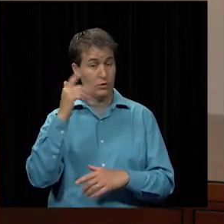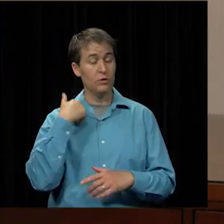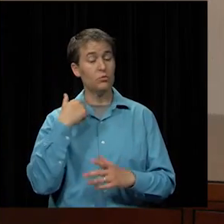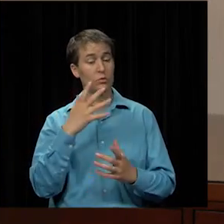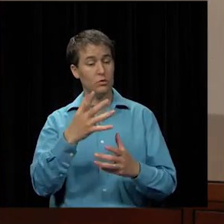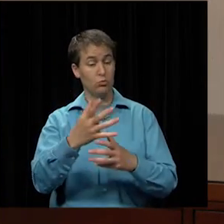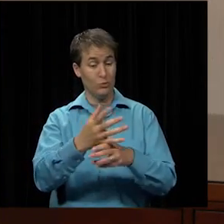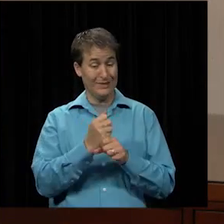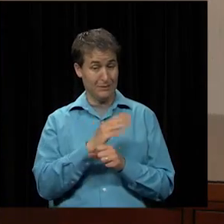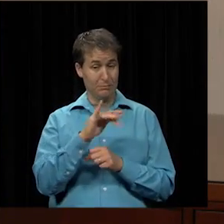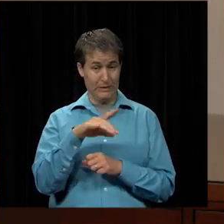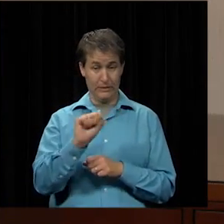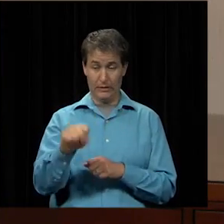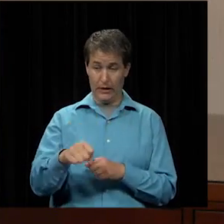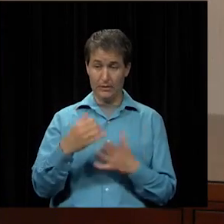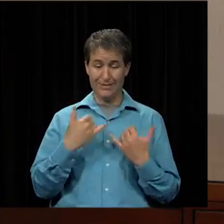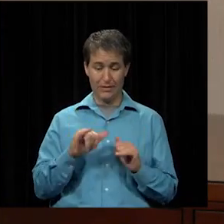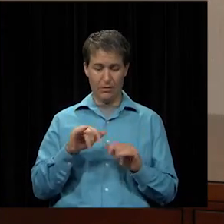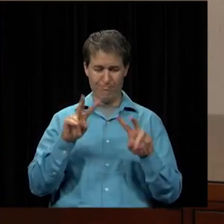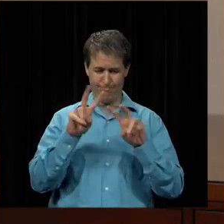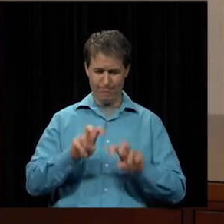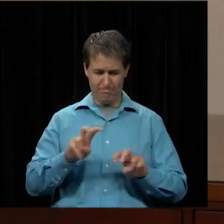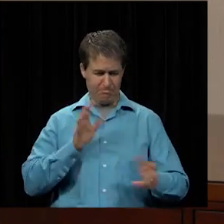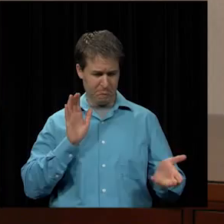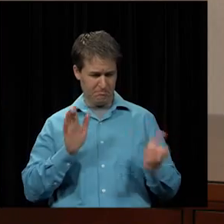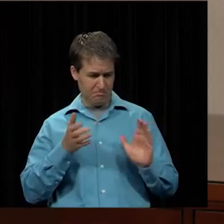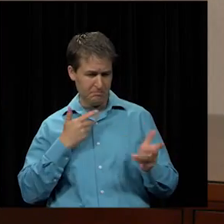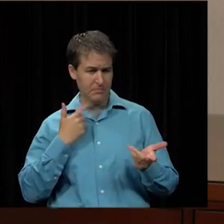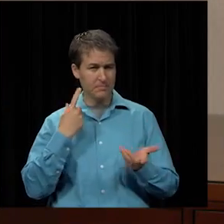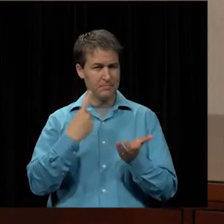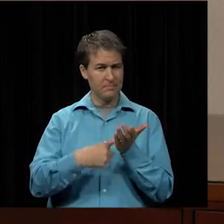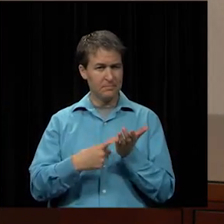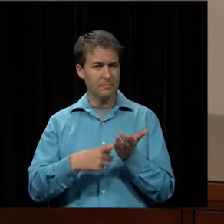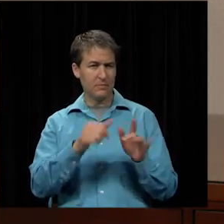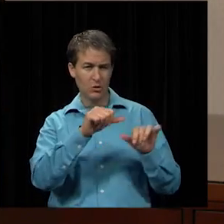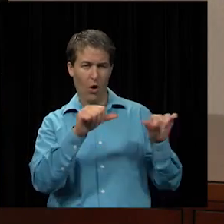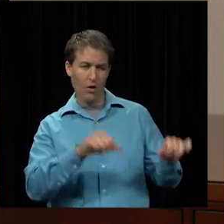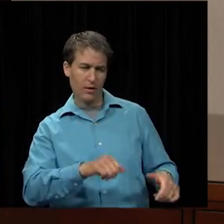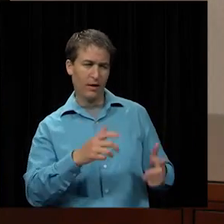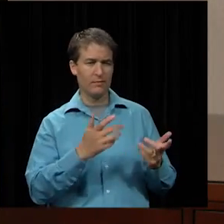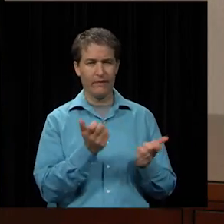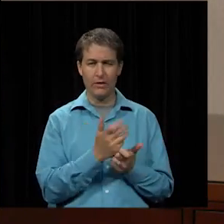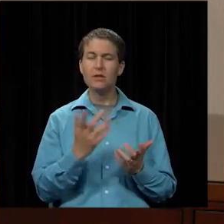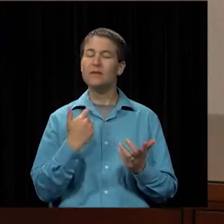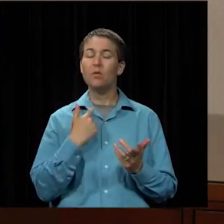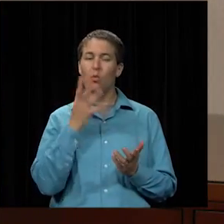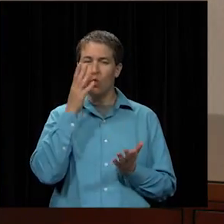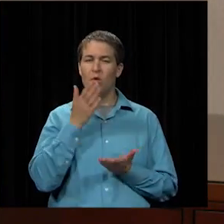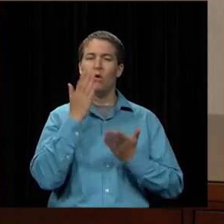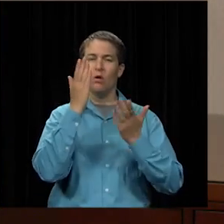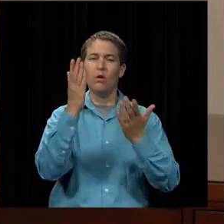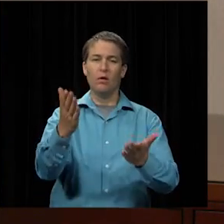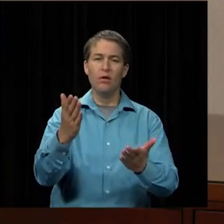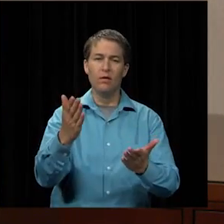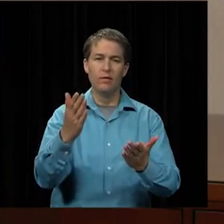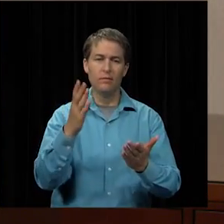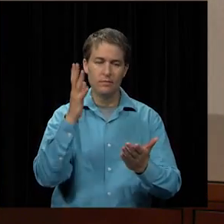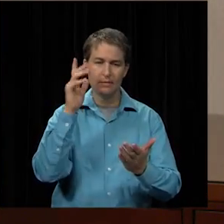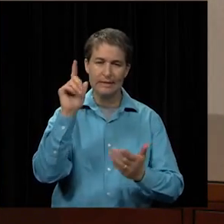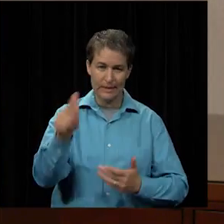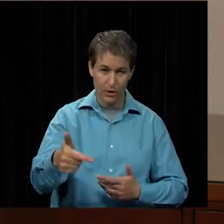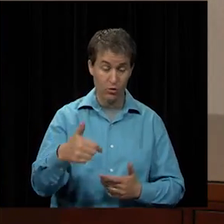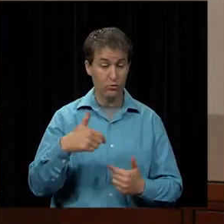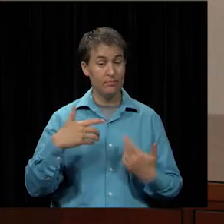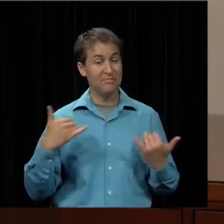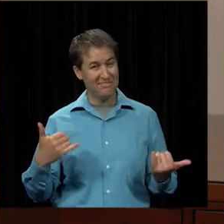bids we were still analyzing those bids the construction manager an architect and i and we would be making recommendations at a future meeting